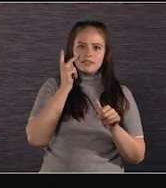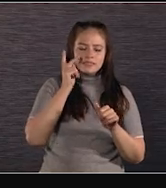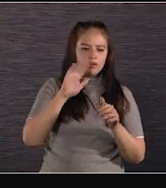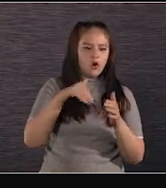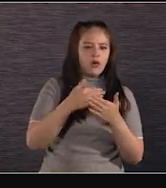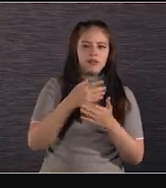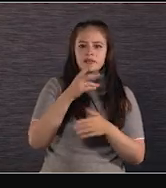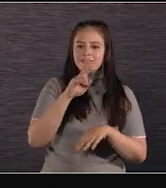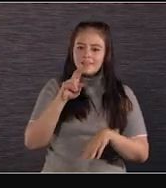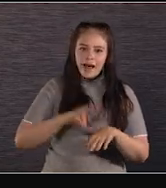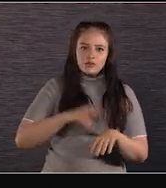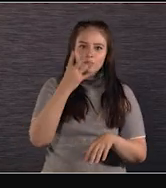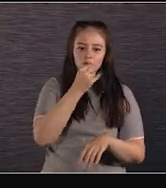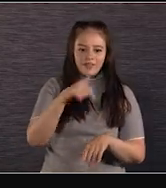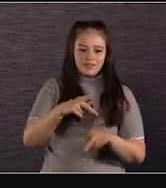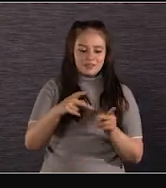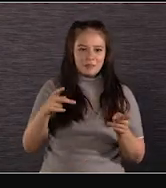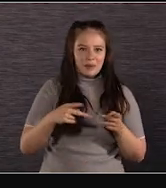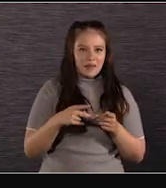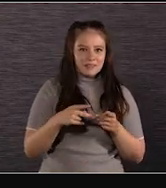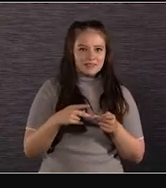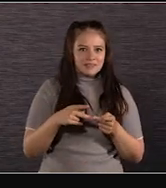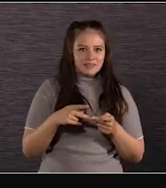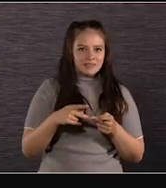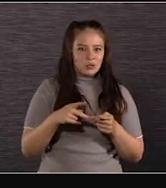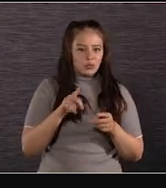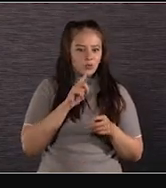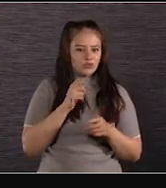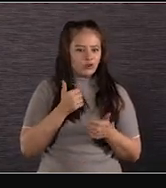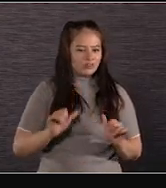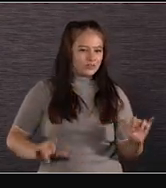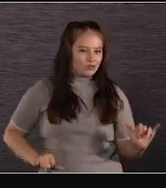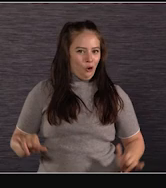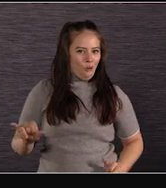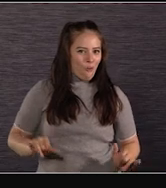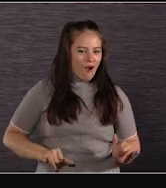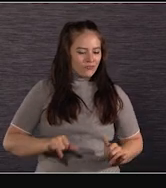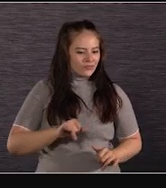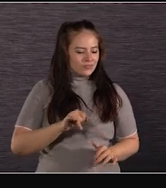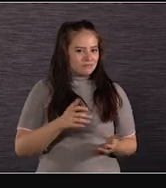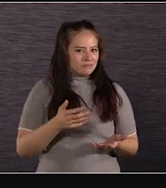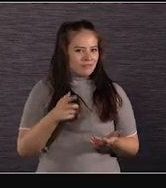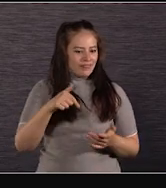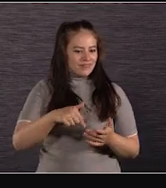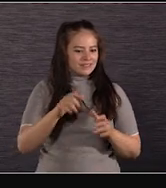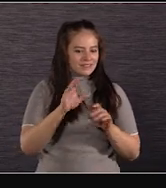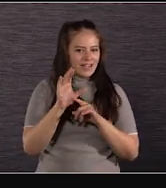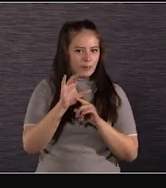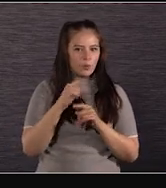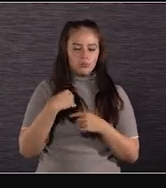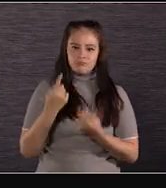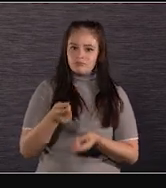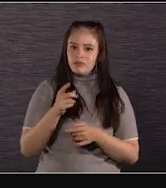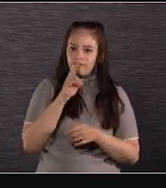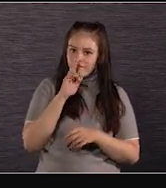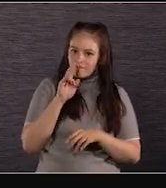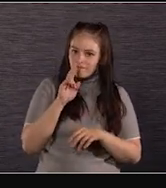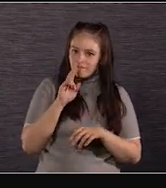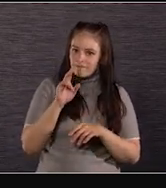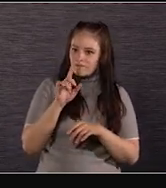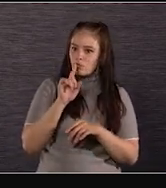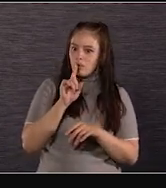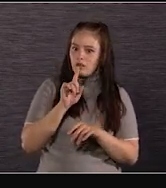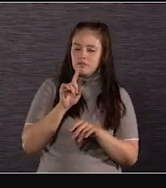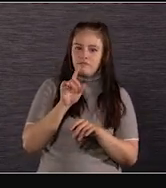beauty of the place and, you know, trying to show off. You know, we've been big fans of the Sony Venice for a long time. We've been working on